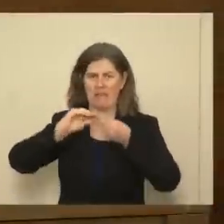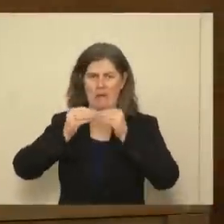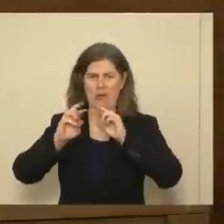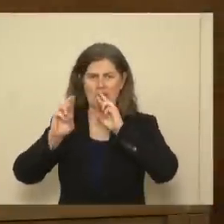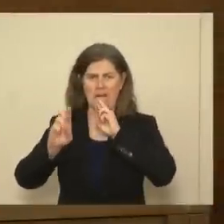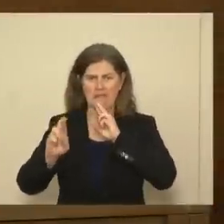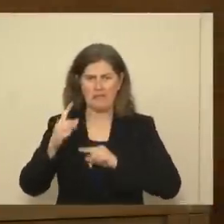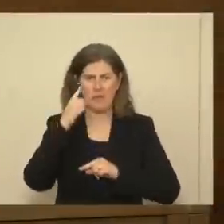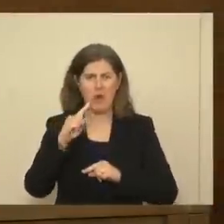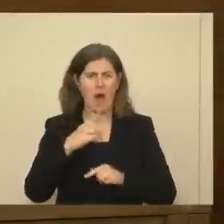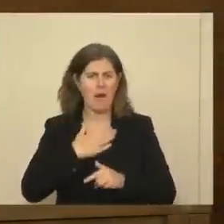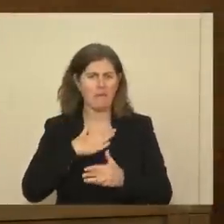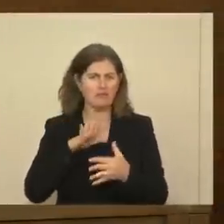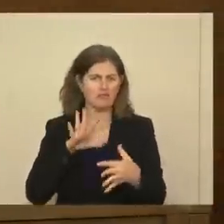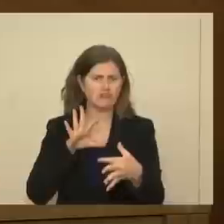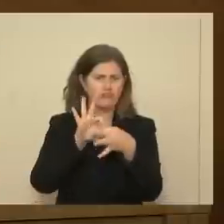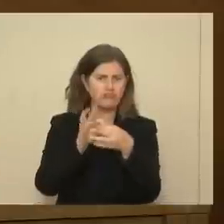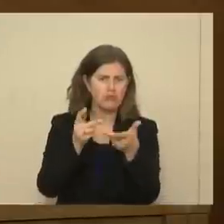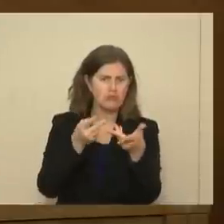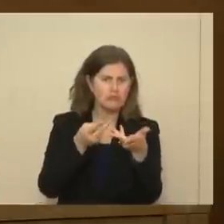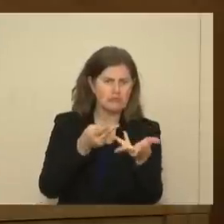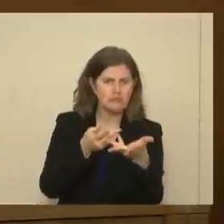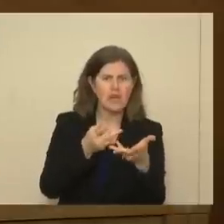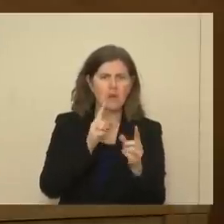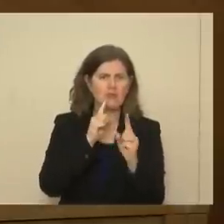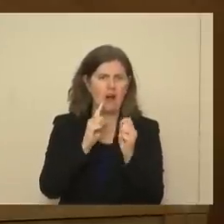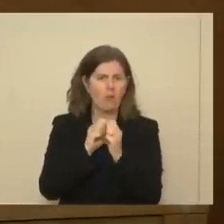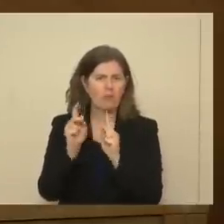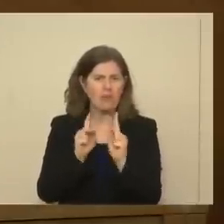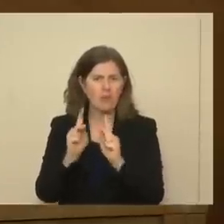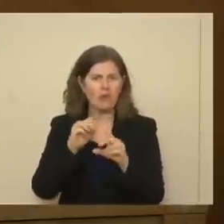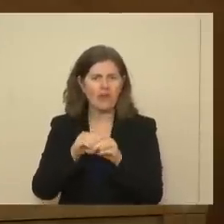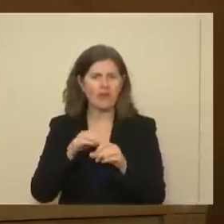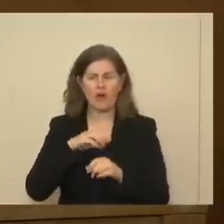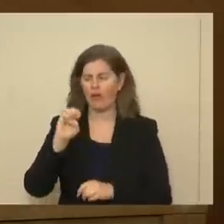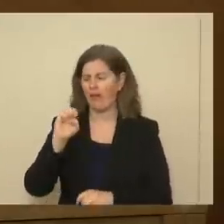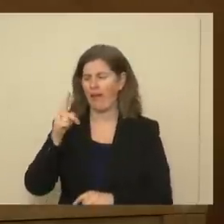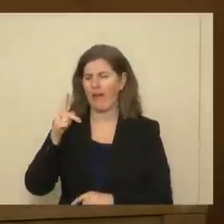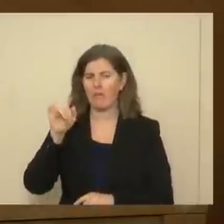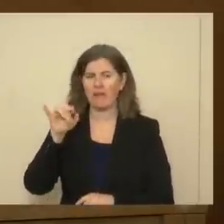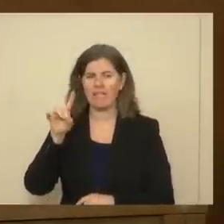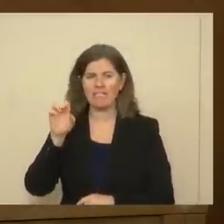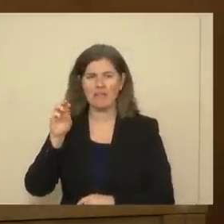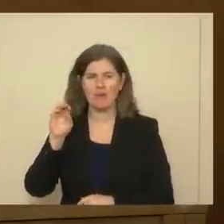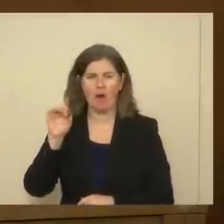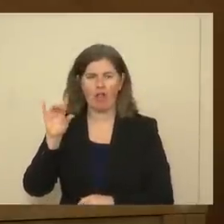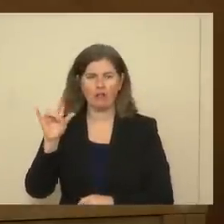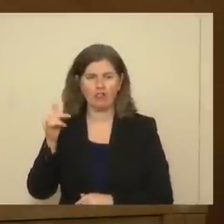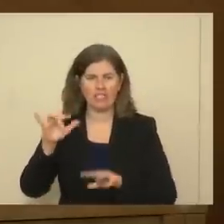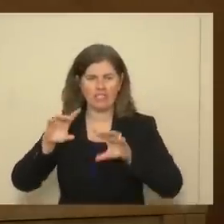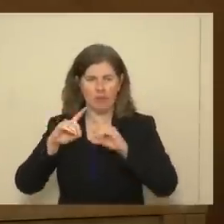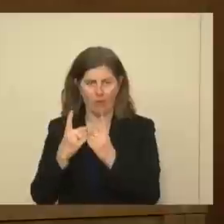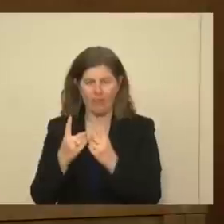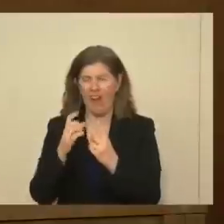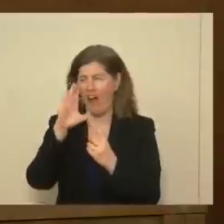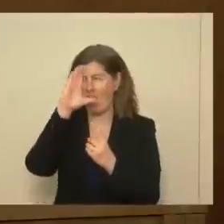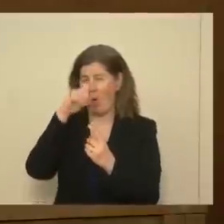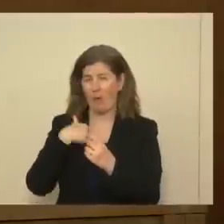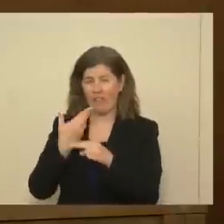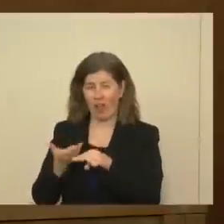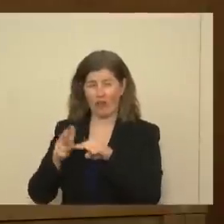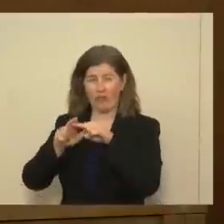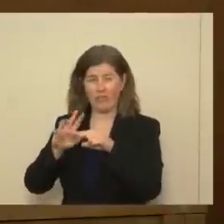we'd be happy to connect offline. I'll talk with folks in our epidemiology department. I know that as we've increased our